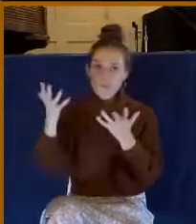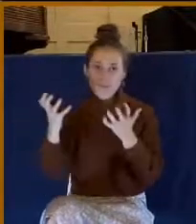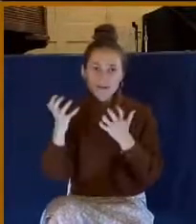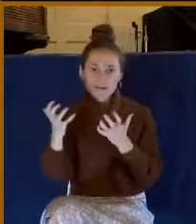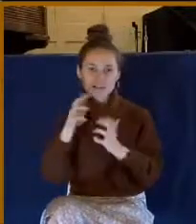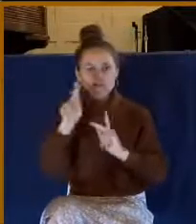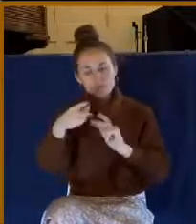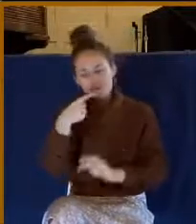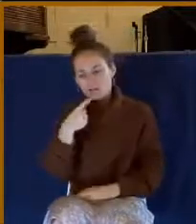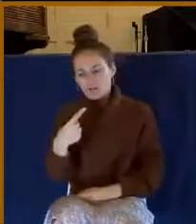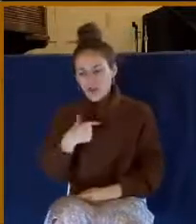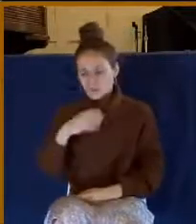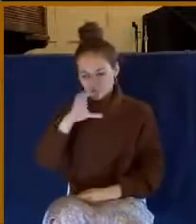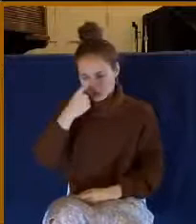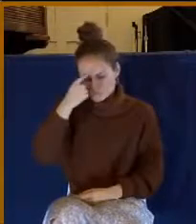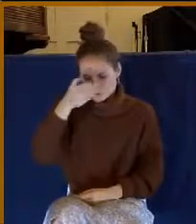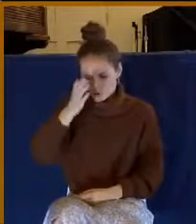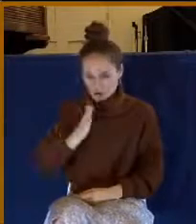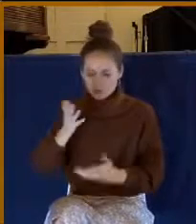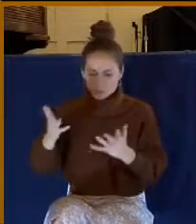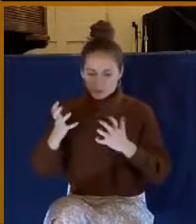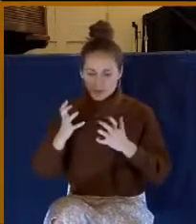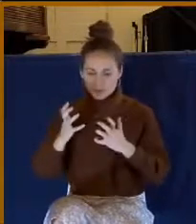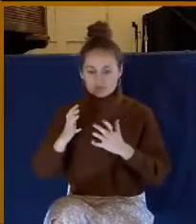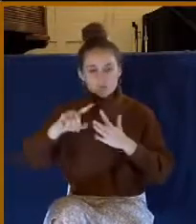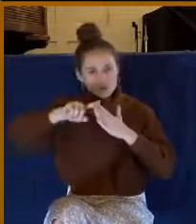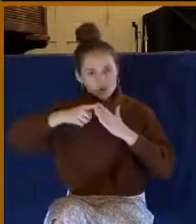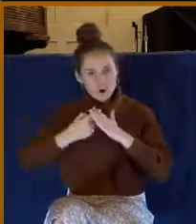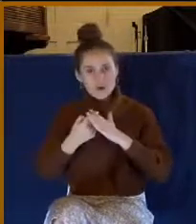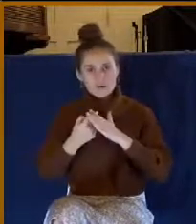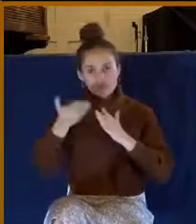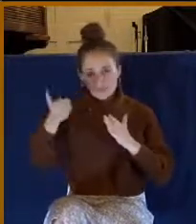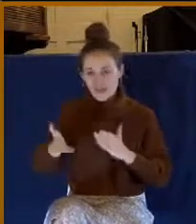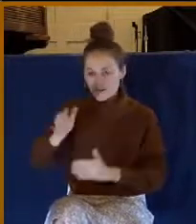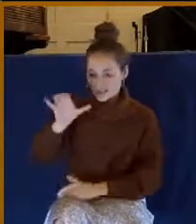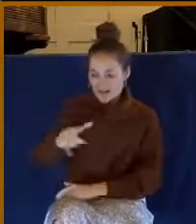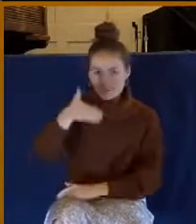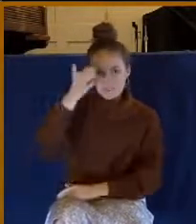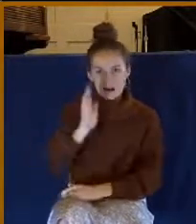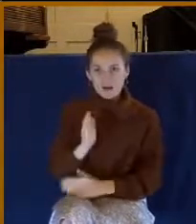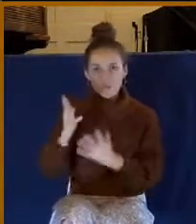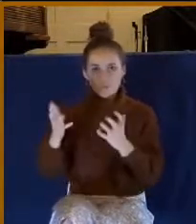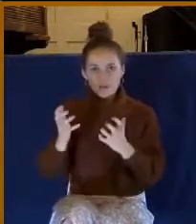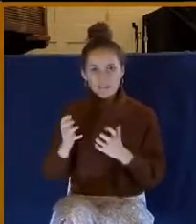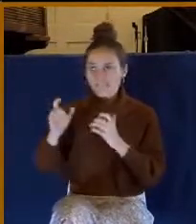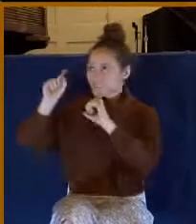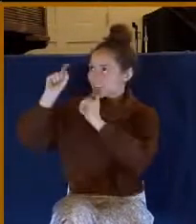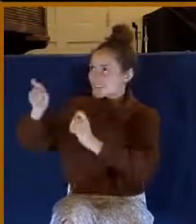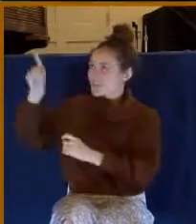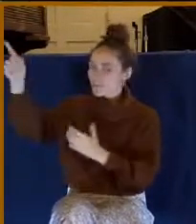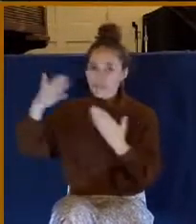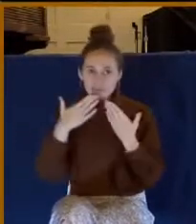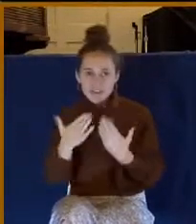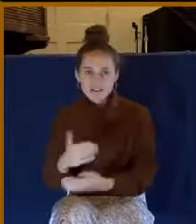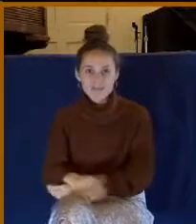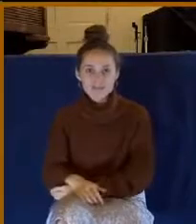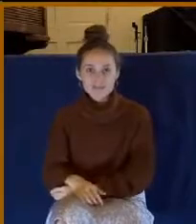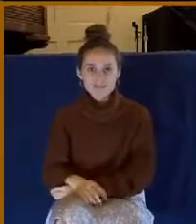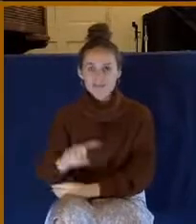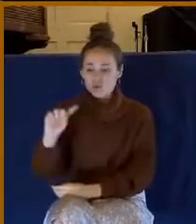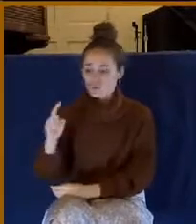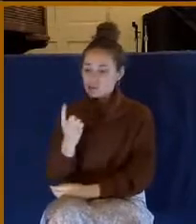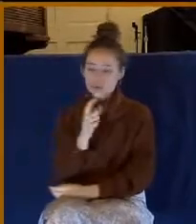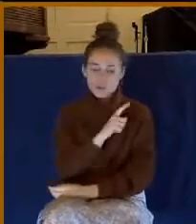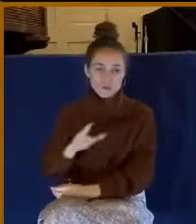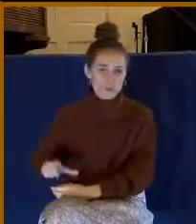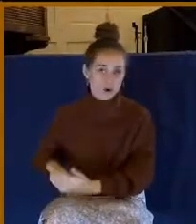God's will. Well, you could start right here. This is God's will, that you give him thanks. It's just the will of